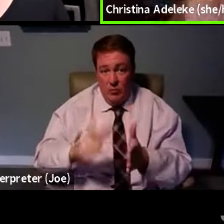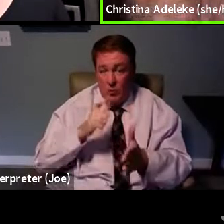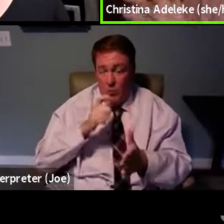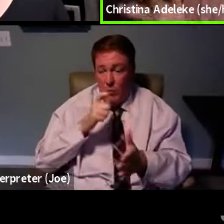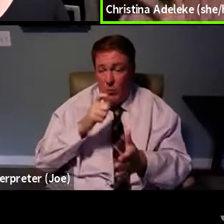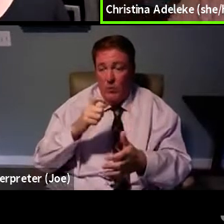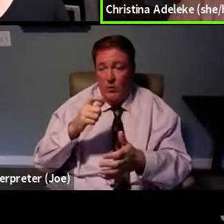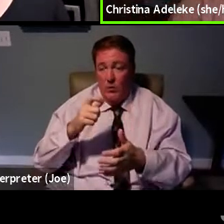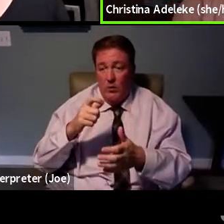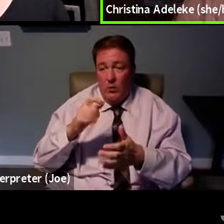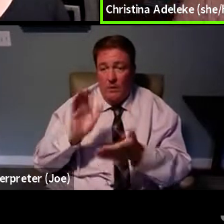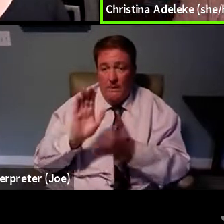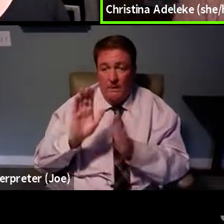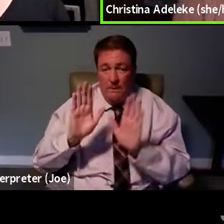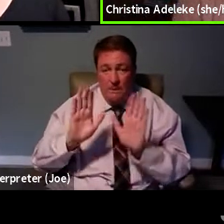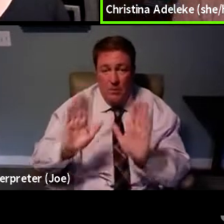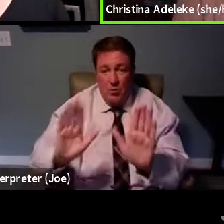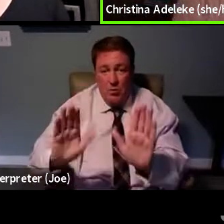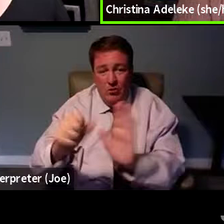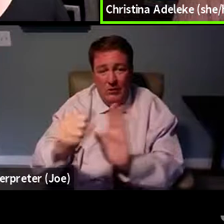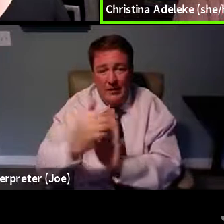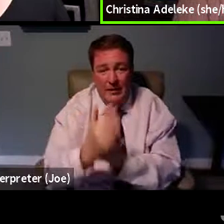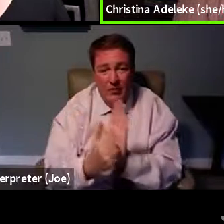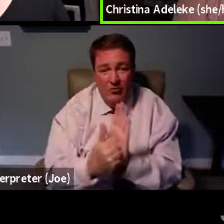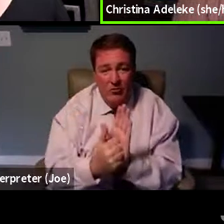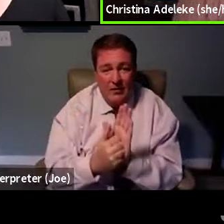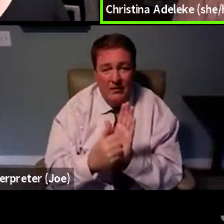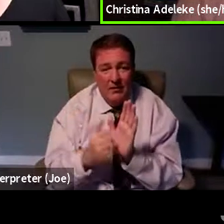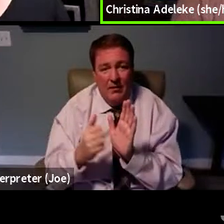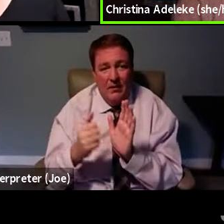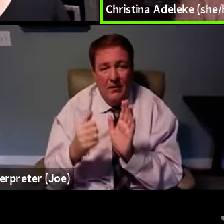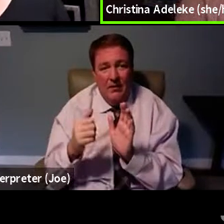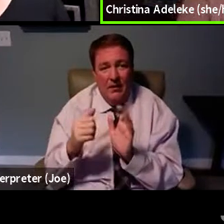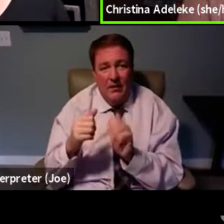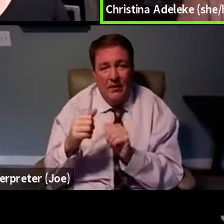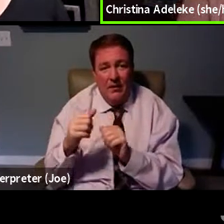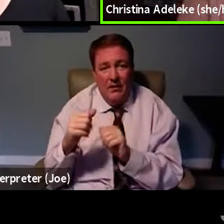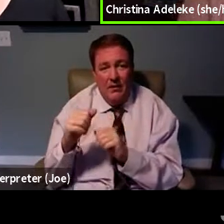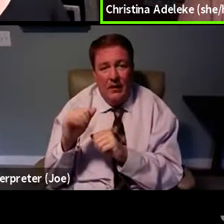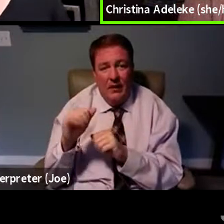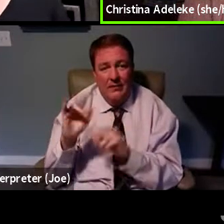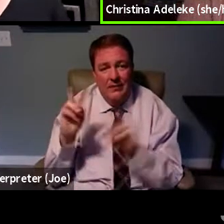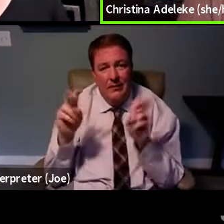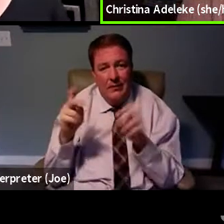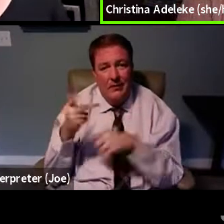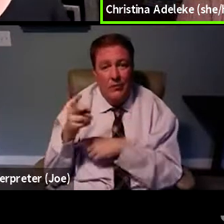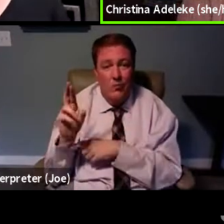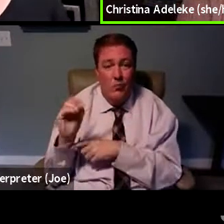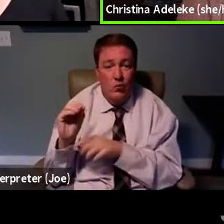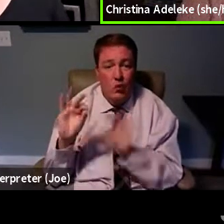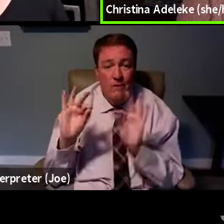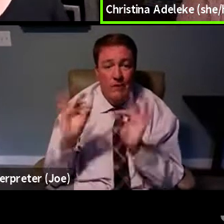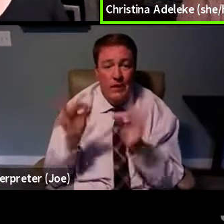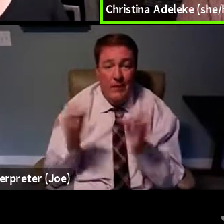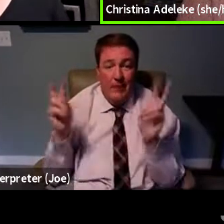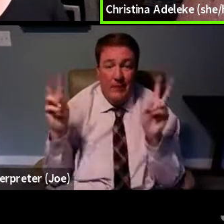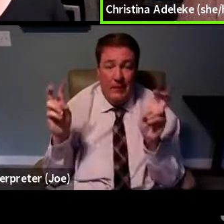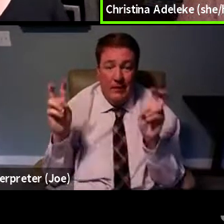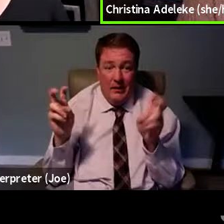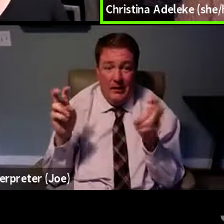an agenda that's very, as they claim or allege, very pro-family, very, you know,